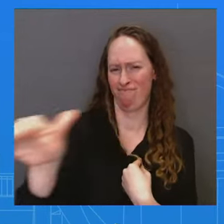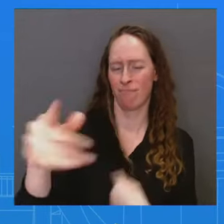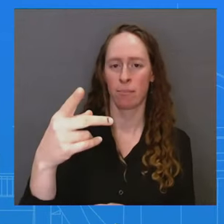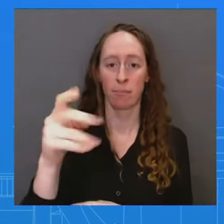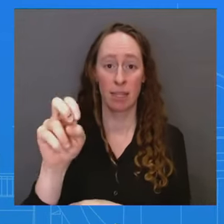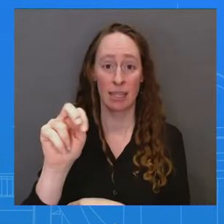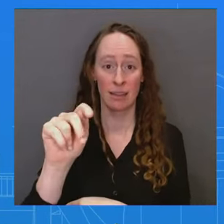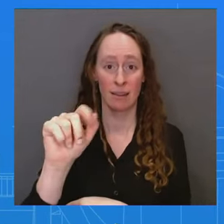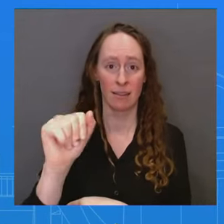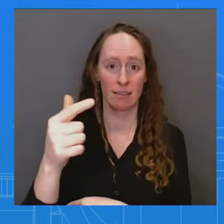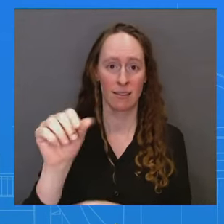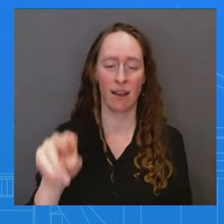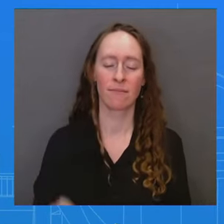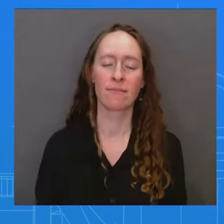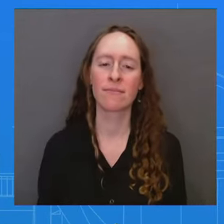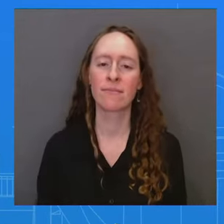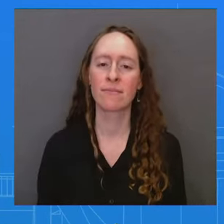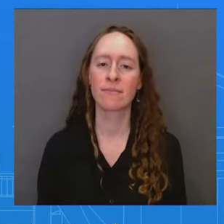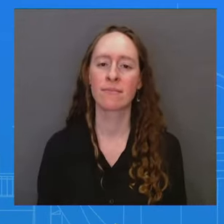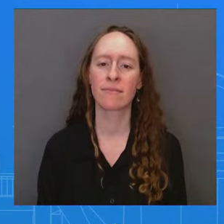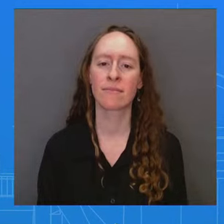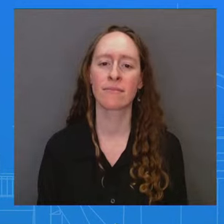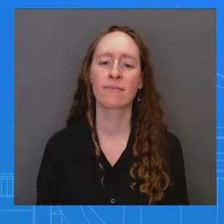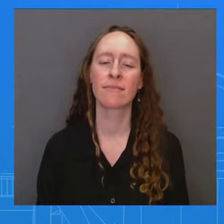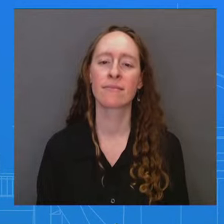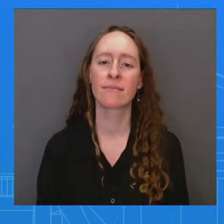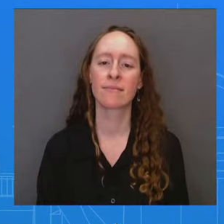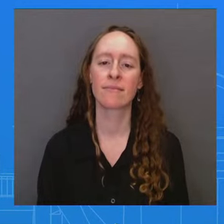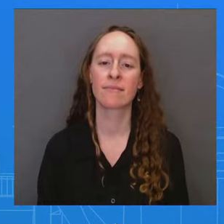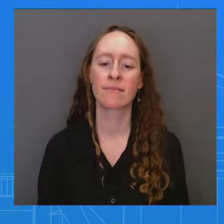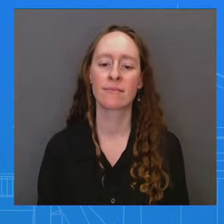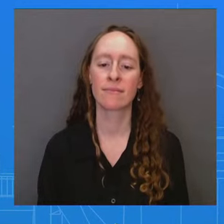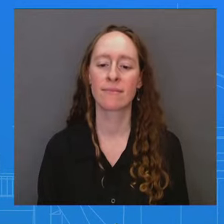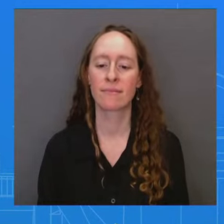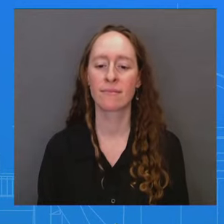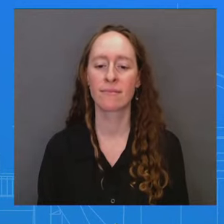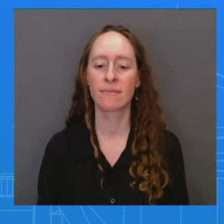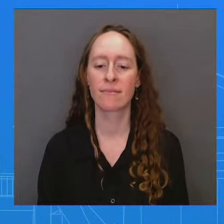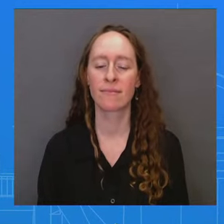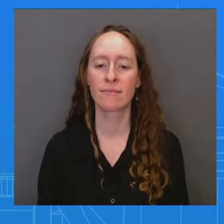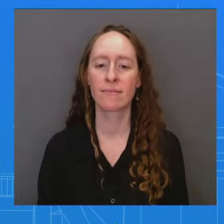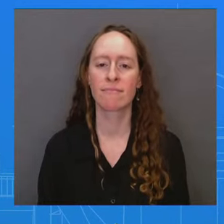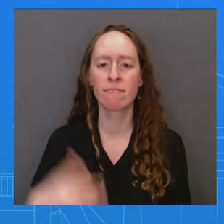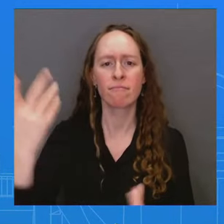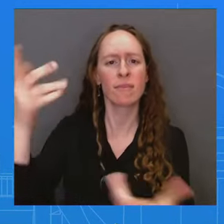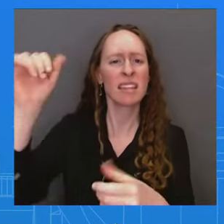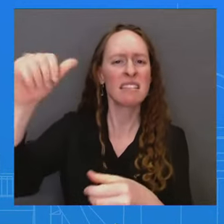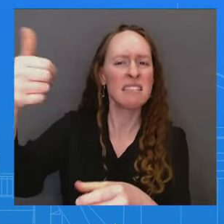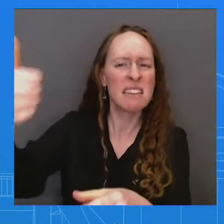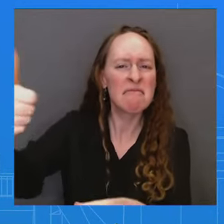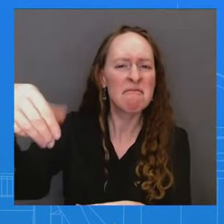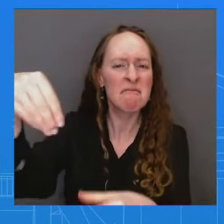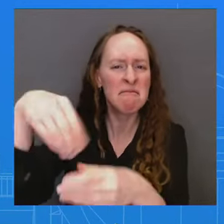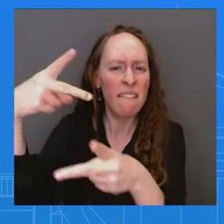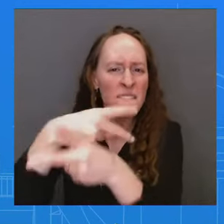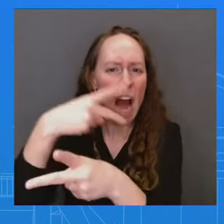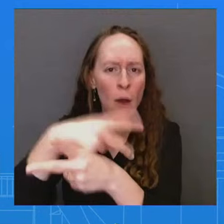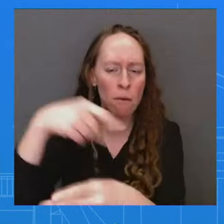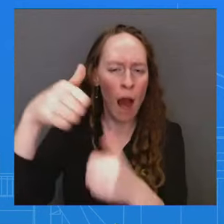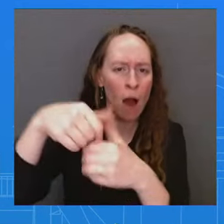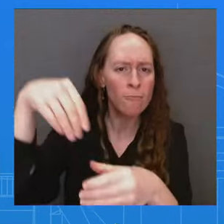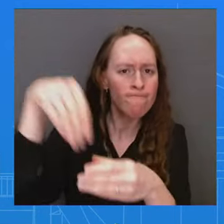work they're doing to better communicate in the wake of this and to keep the press and the public